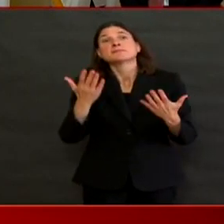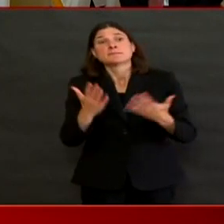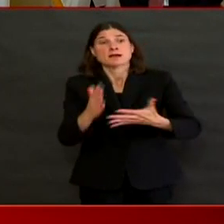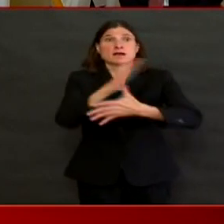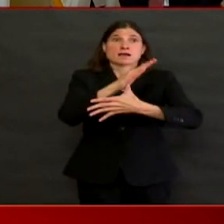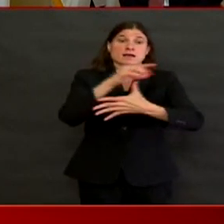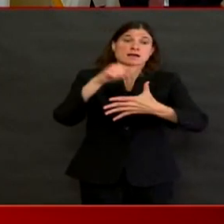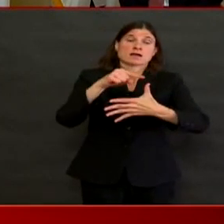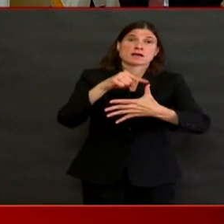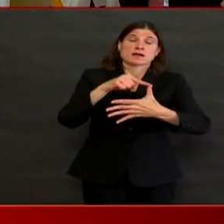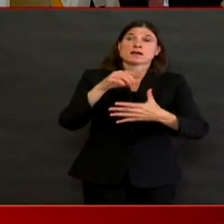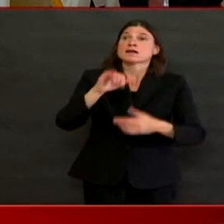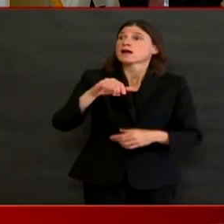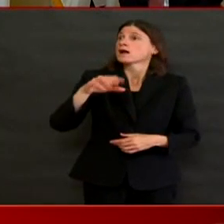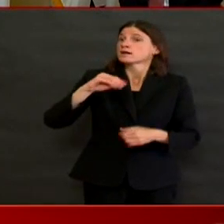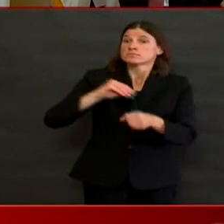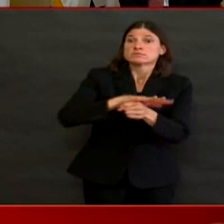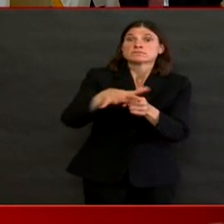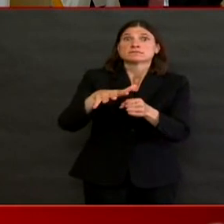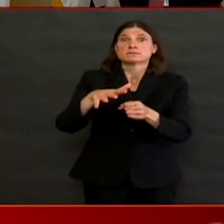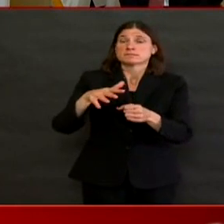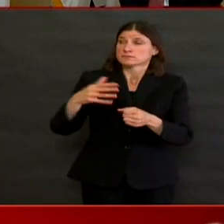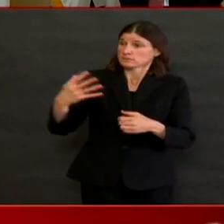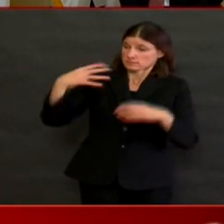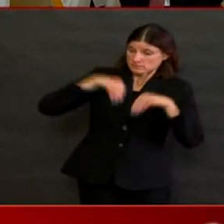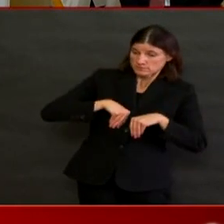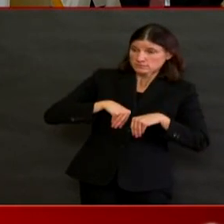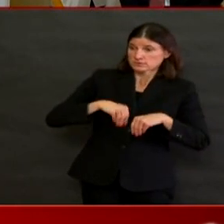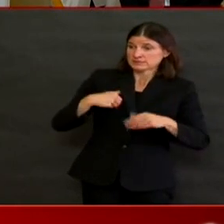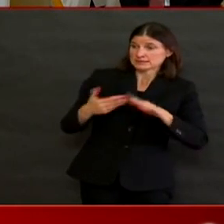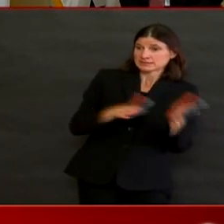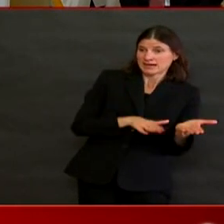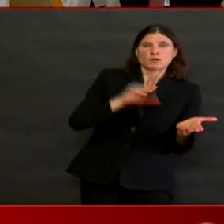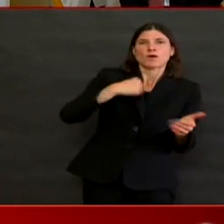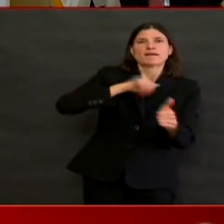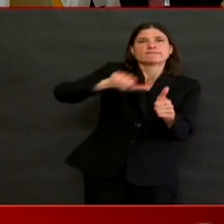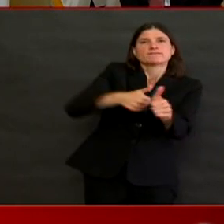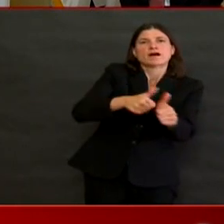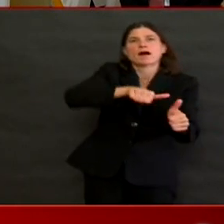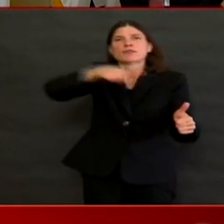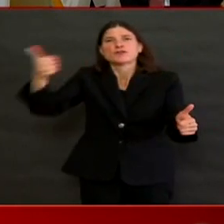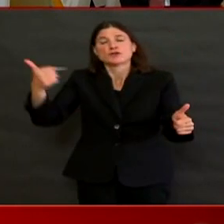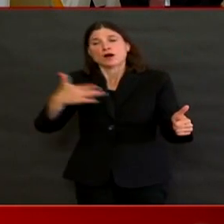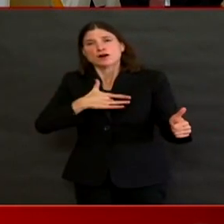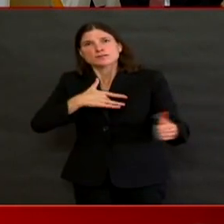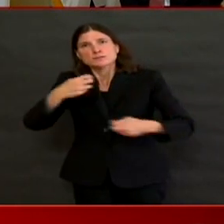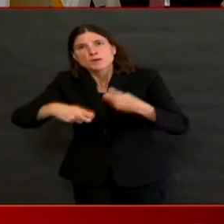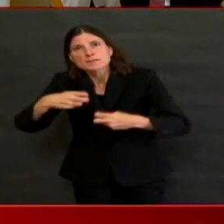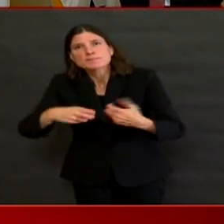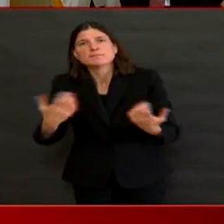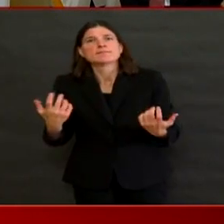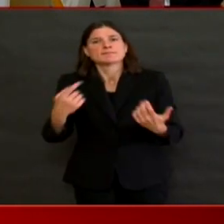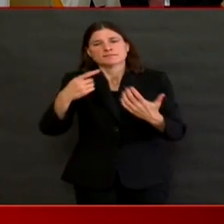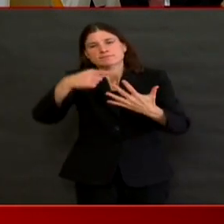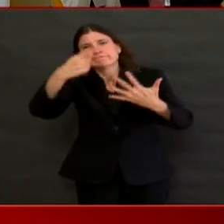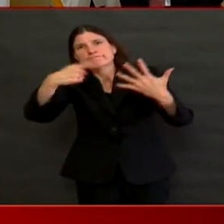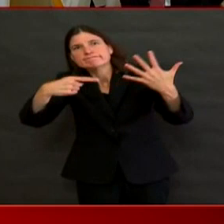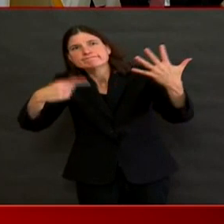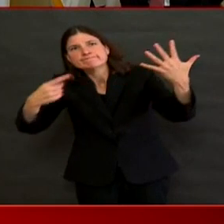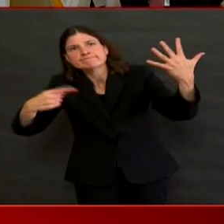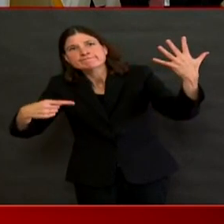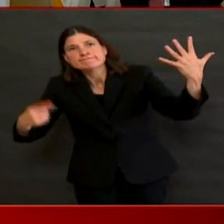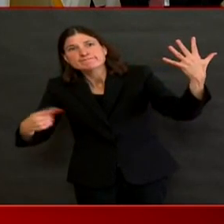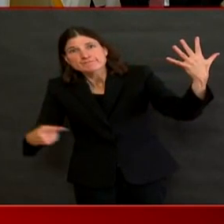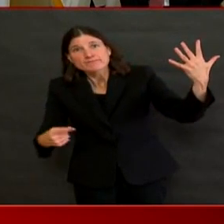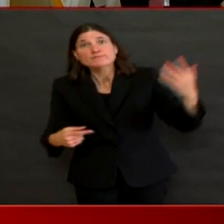to be able to have the data that shows that COVID-19 was associated with that person's